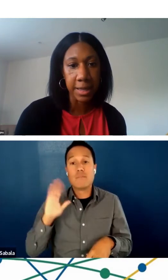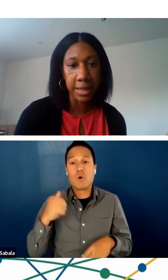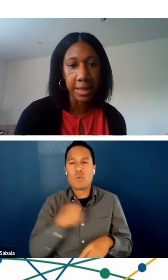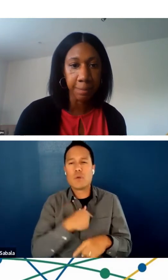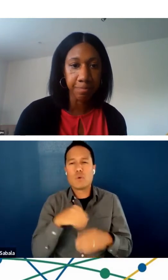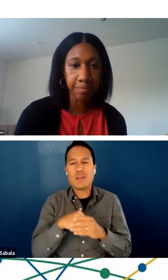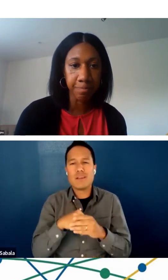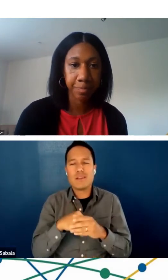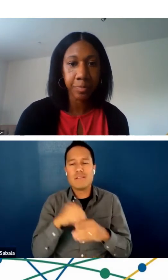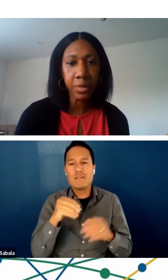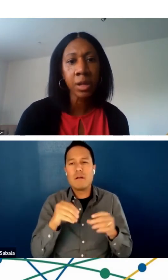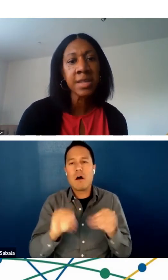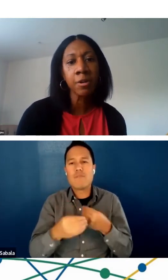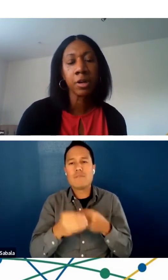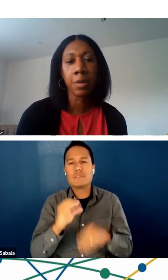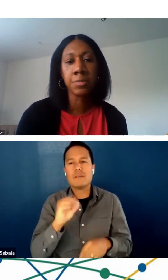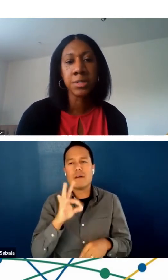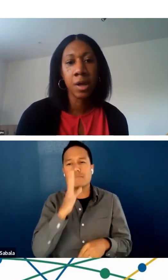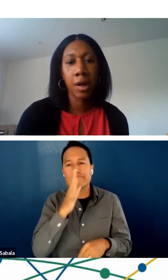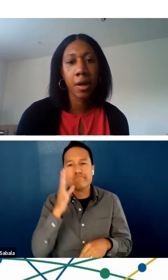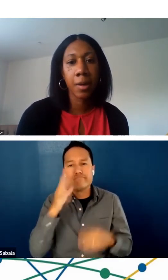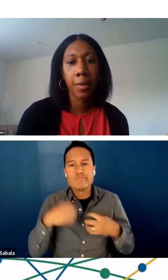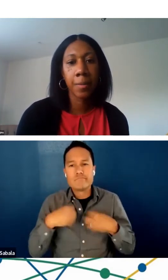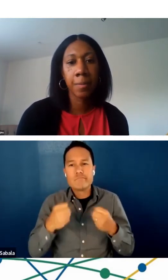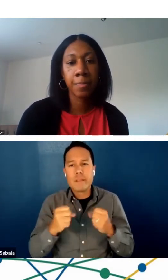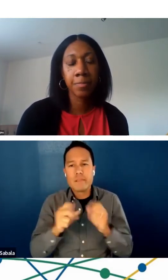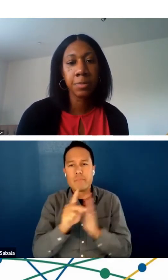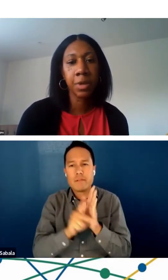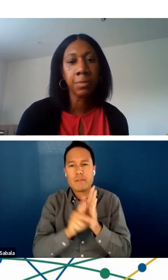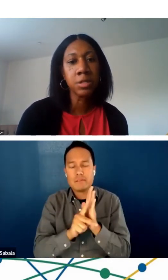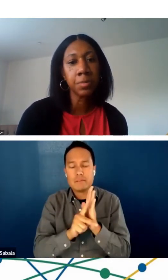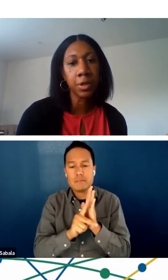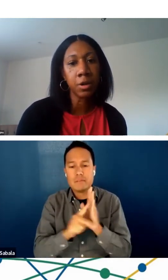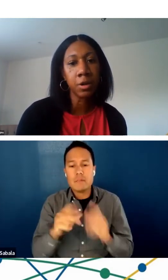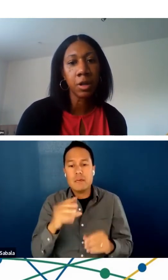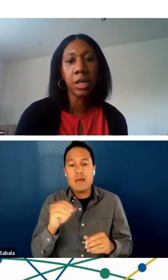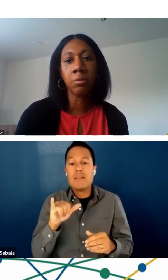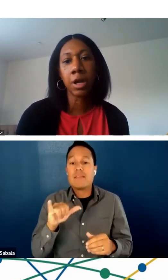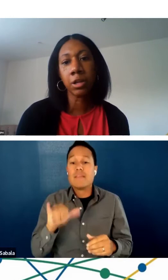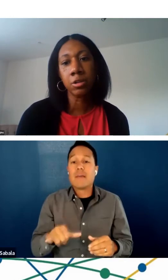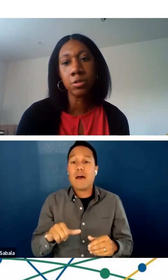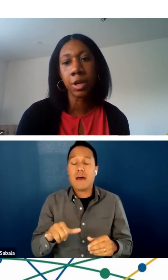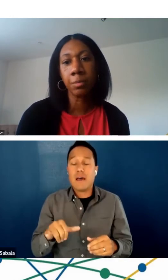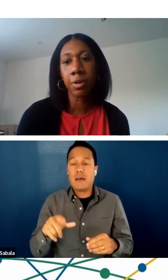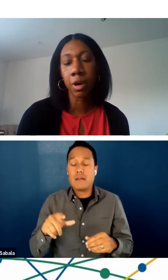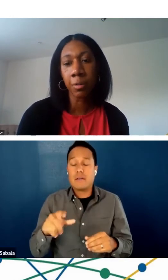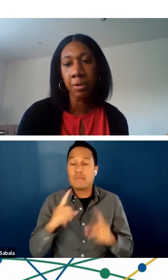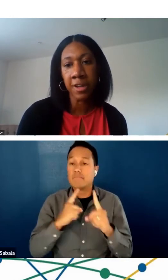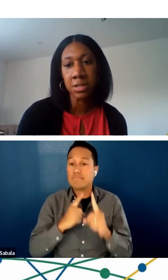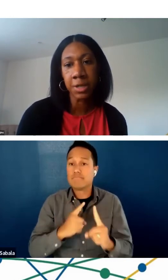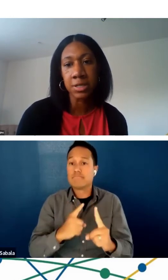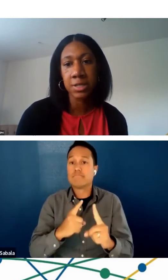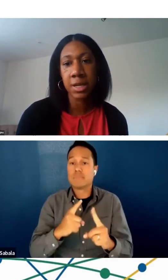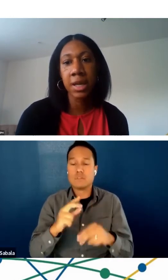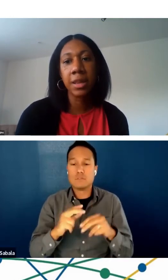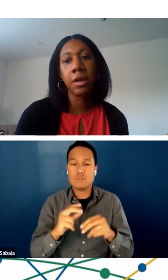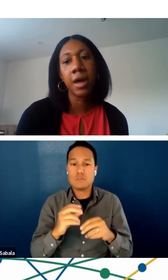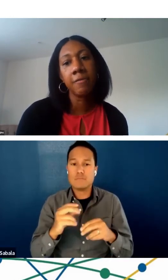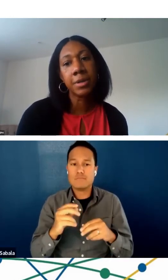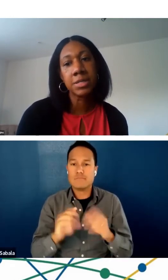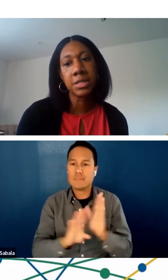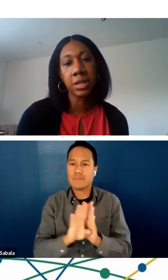Policy. And this effort comes to be able to build on the key regulatory and program investments